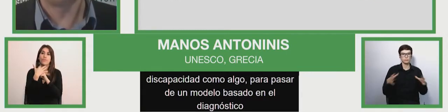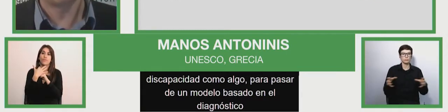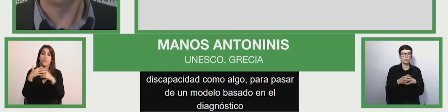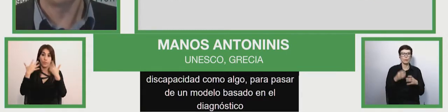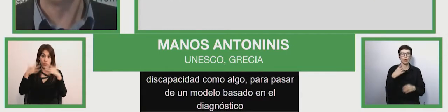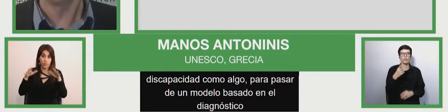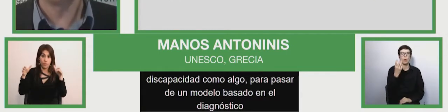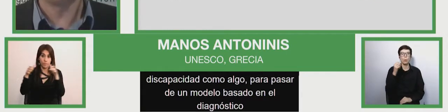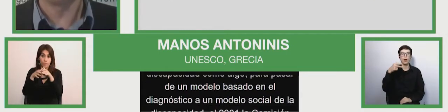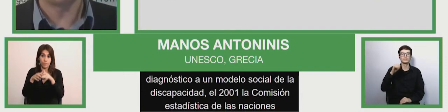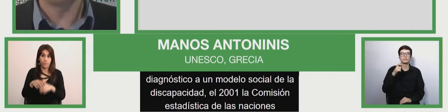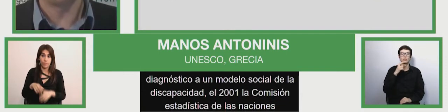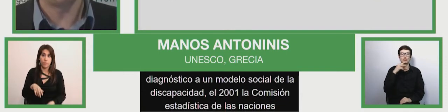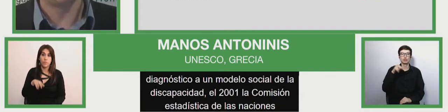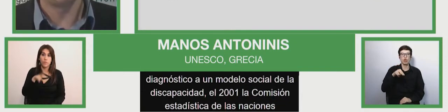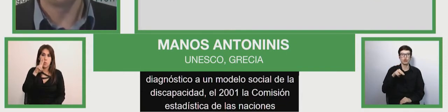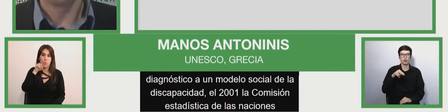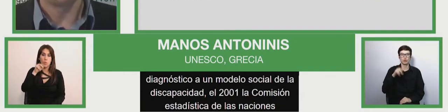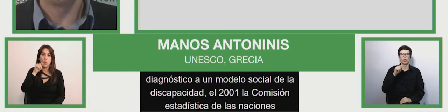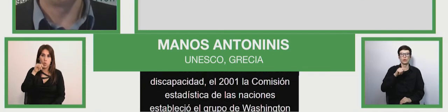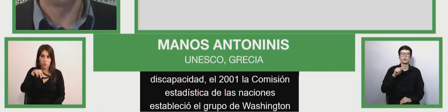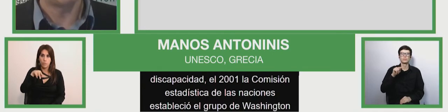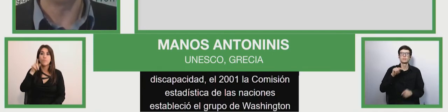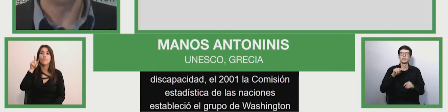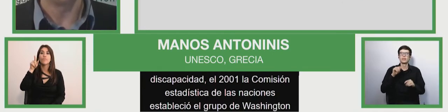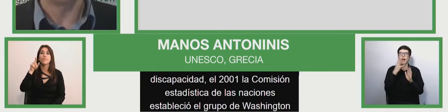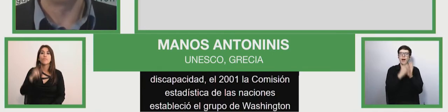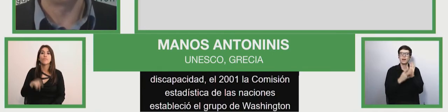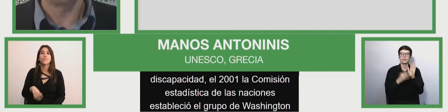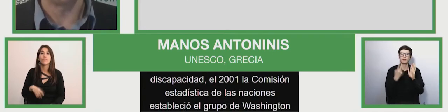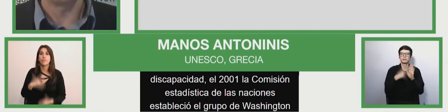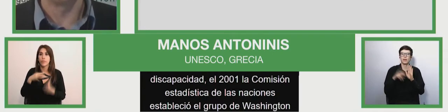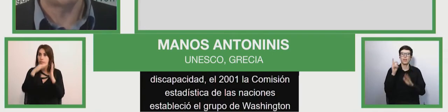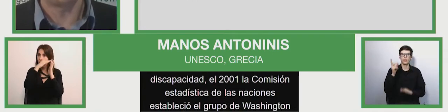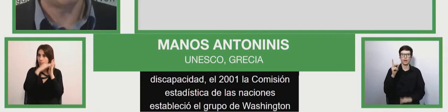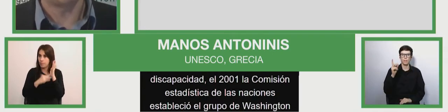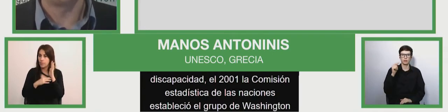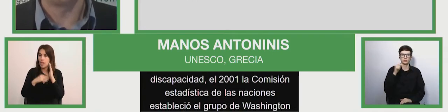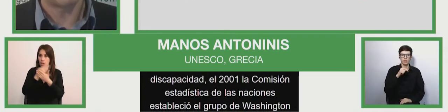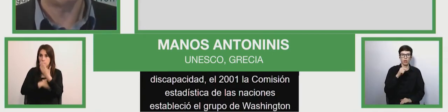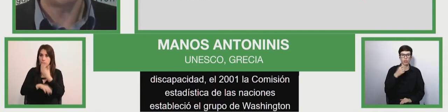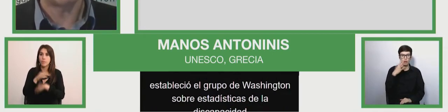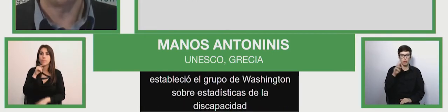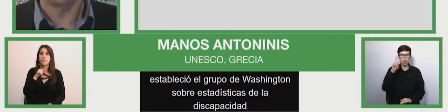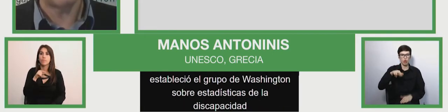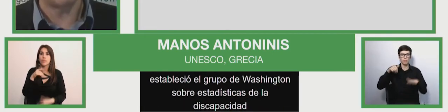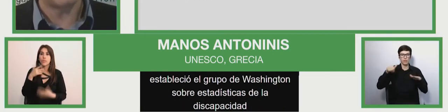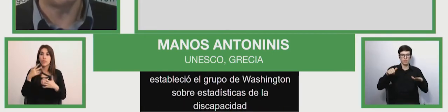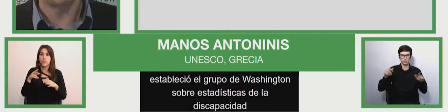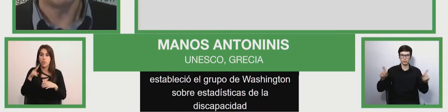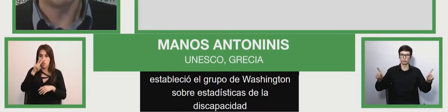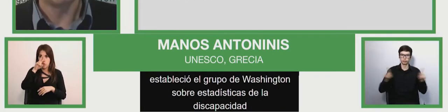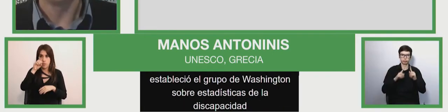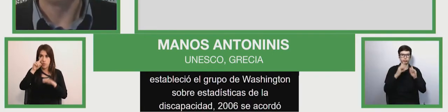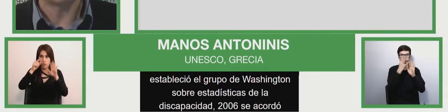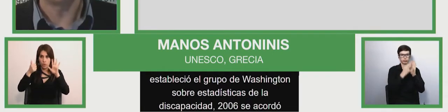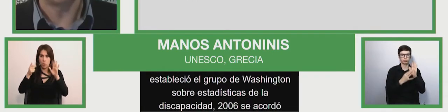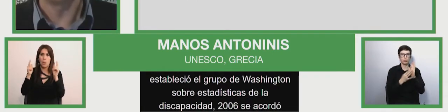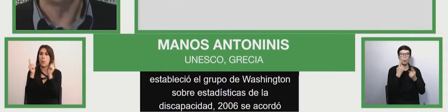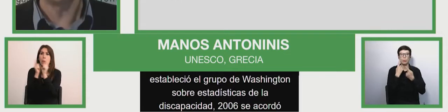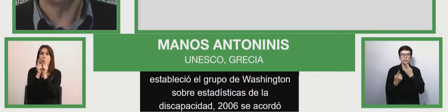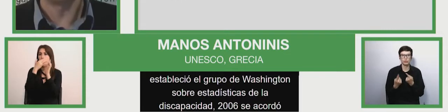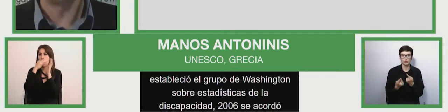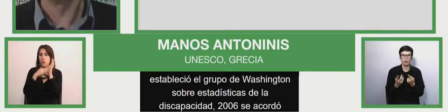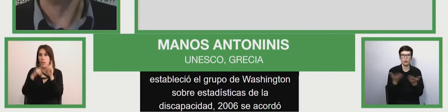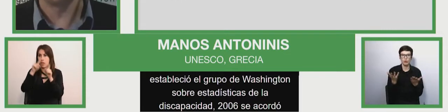of discapacity or disability. In 2006, you have a brief list of questions, you know, to include that in